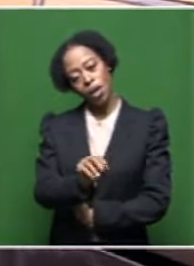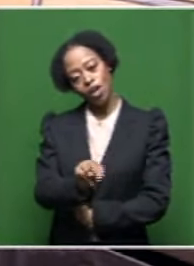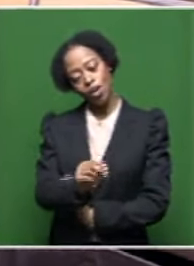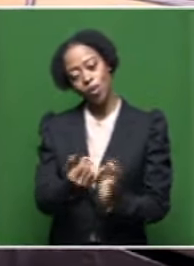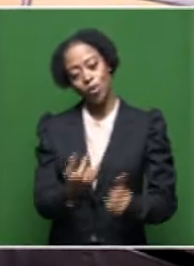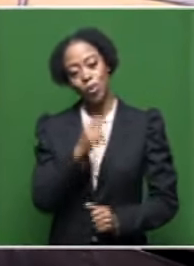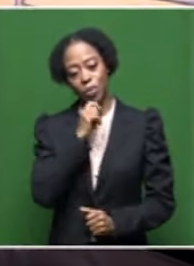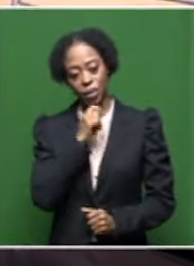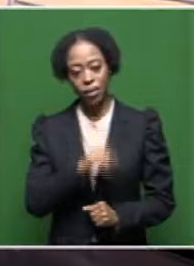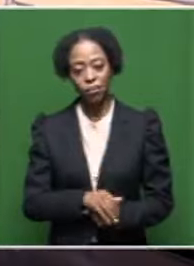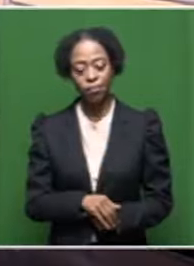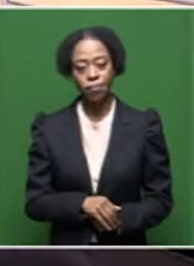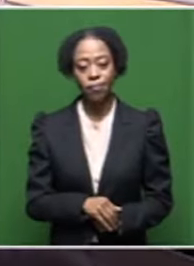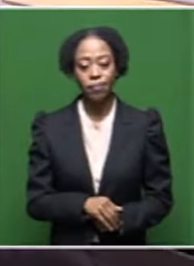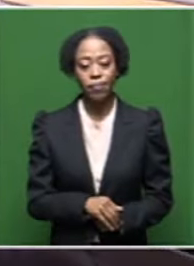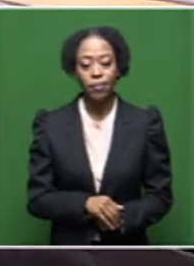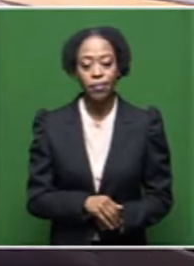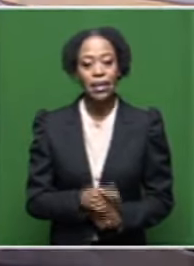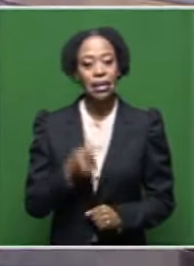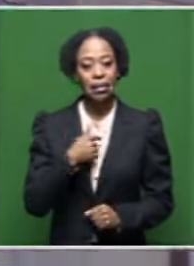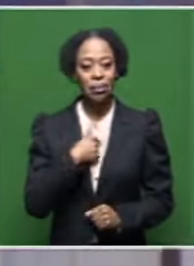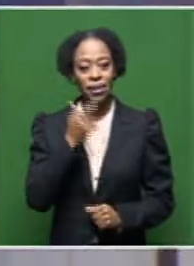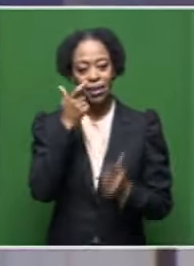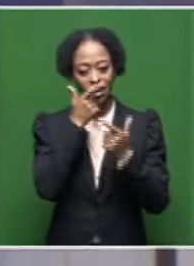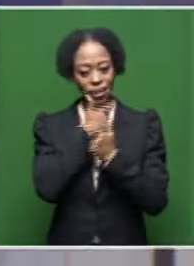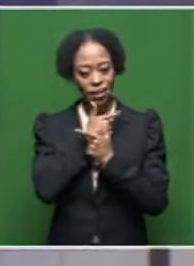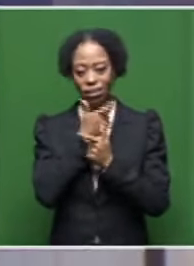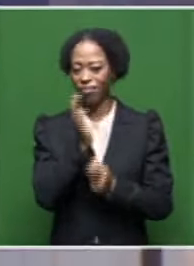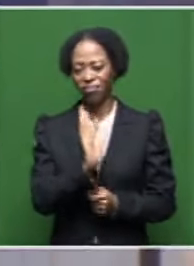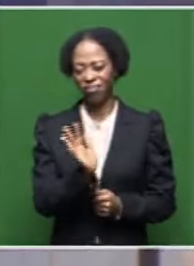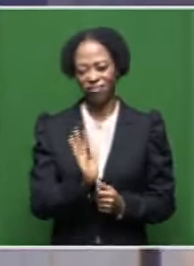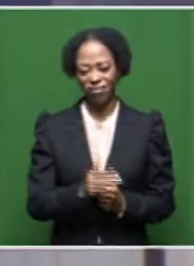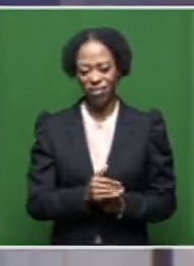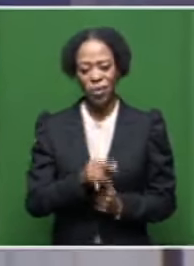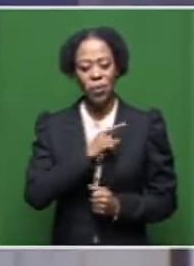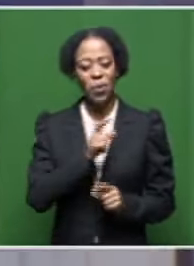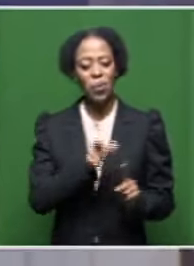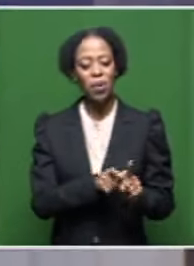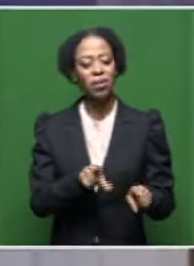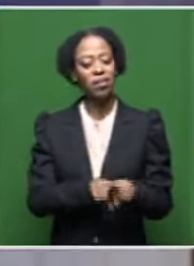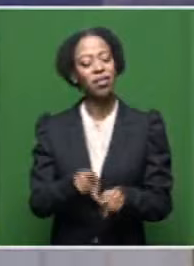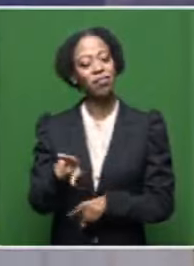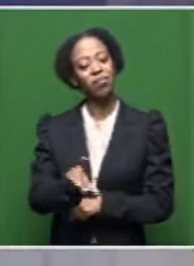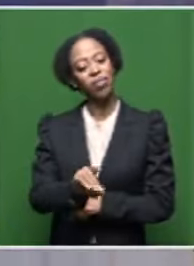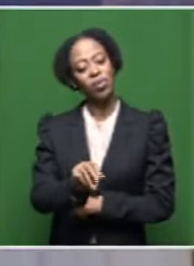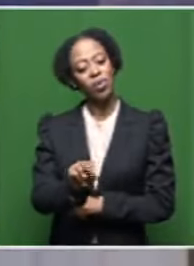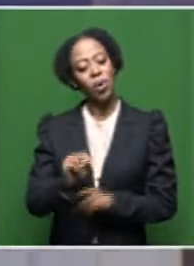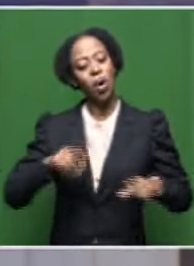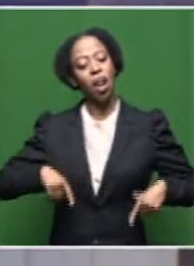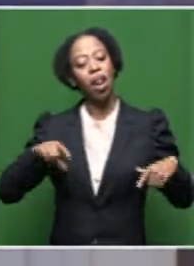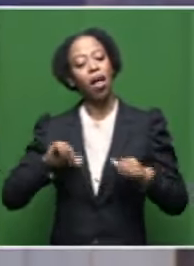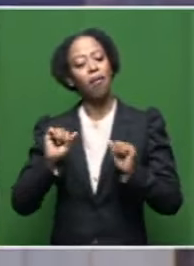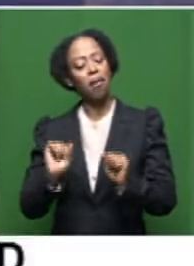the thing is, I'm not particularly sad, you know, because I think someone like Bradon lived such